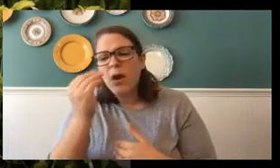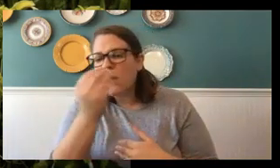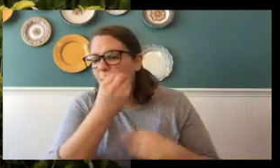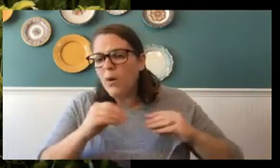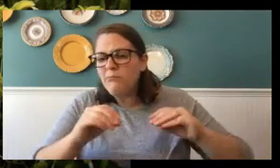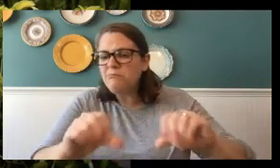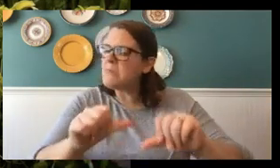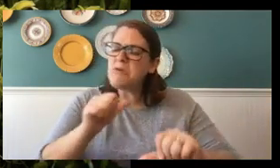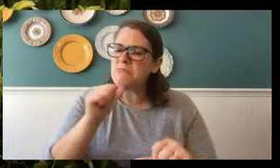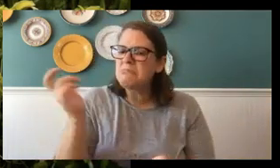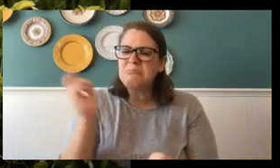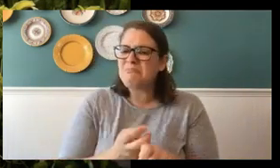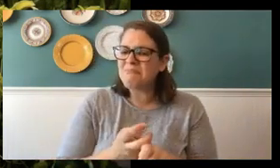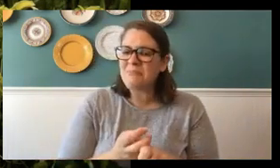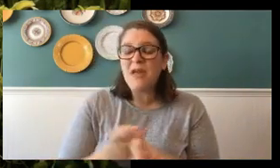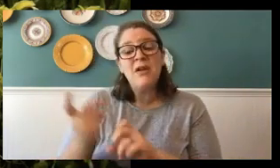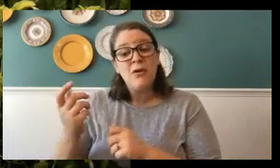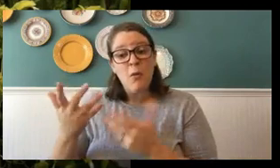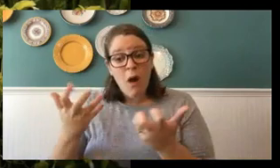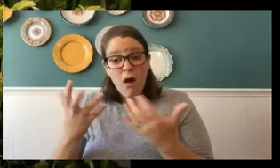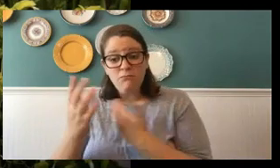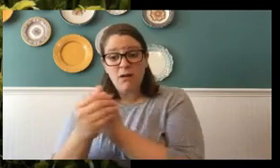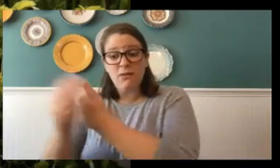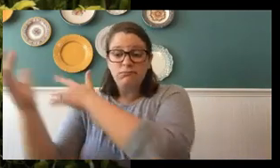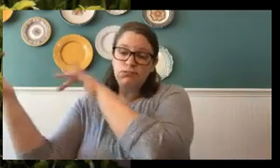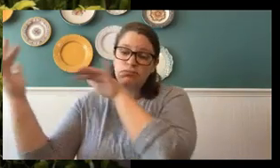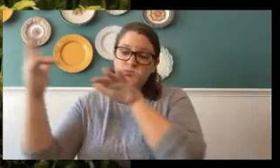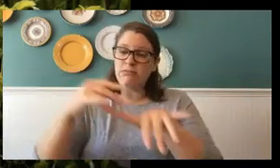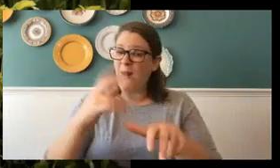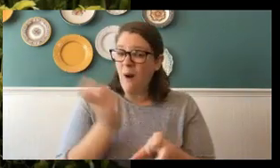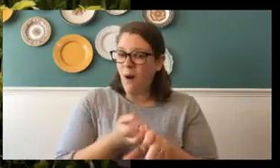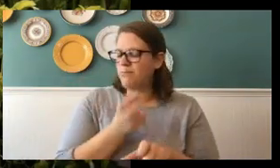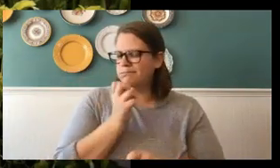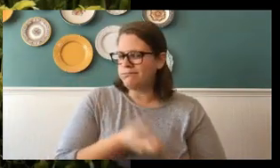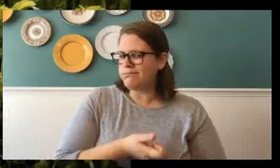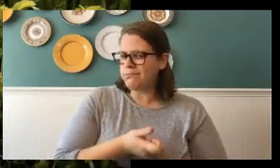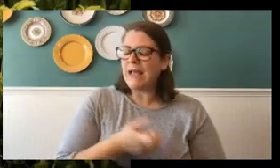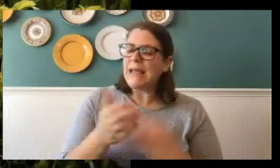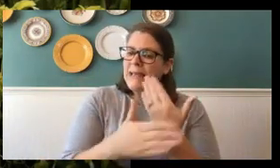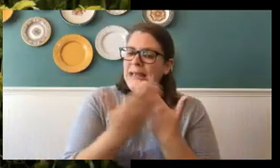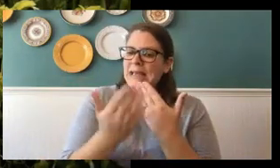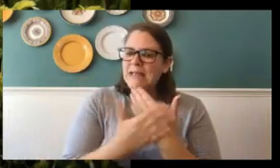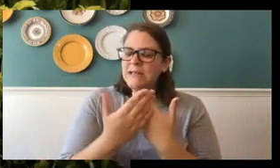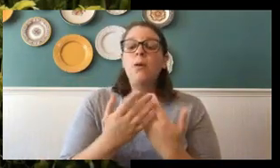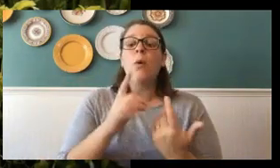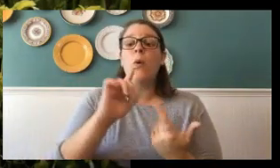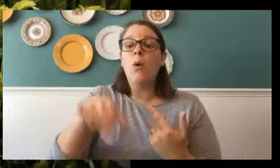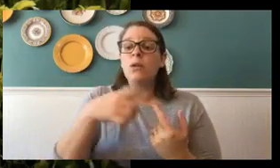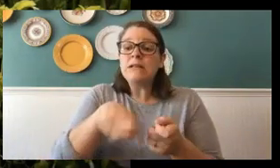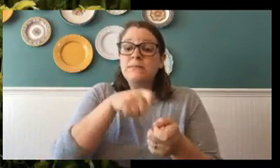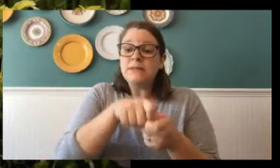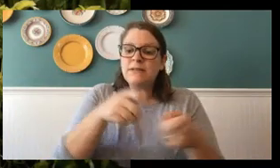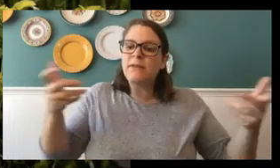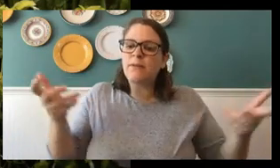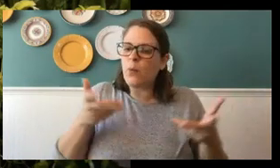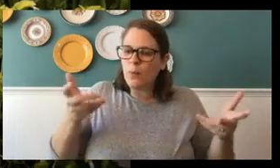difficult to attract butterflies into your backyard. It's super easy. It's all in getting the right plant. And here at